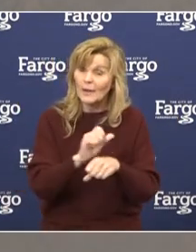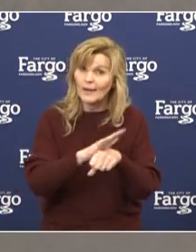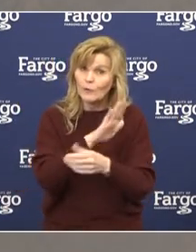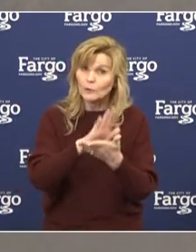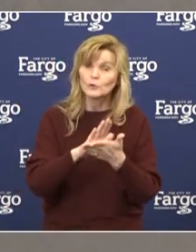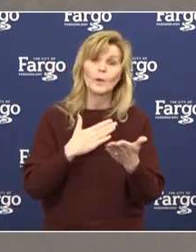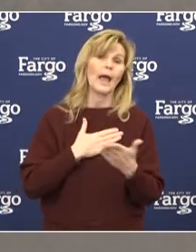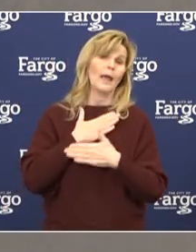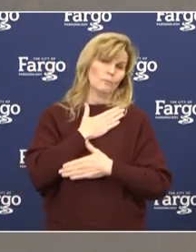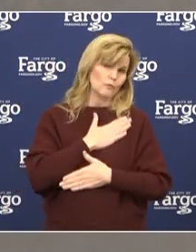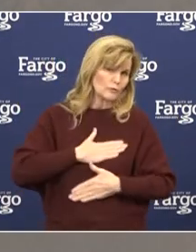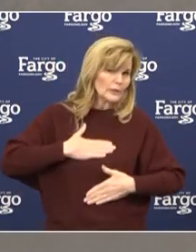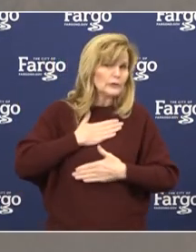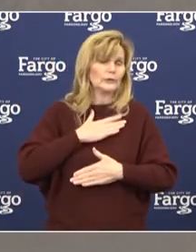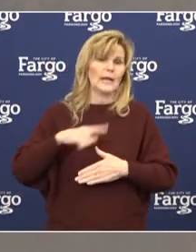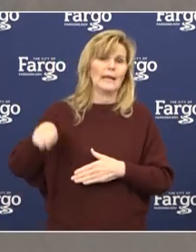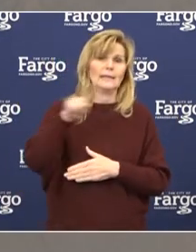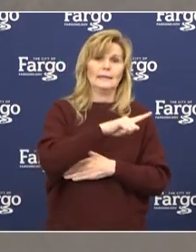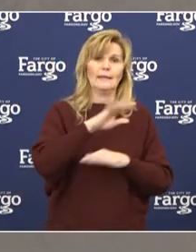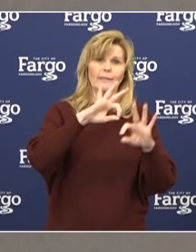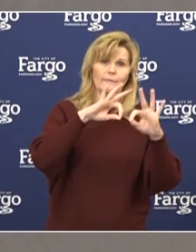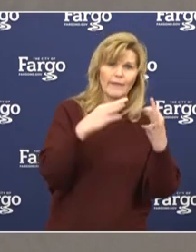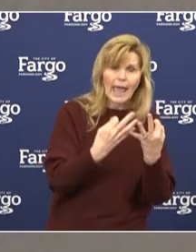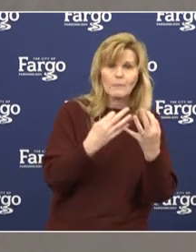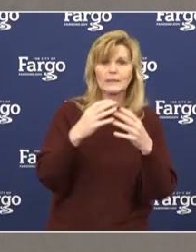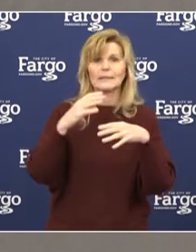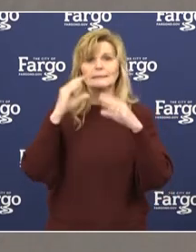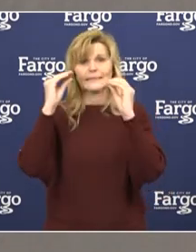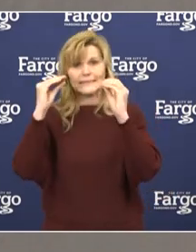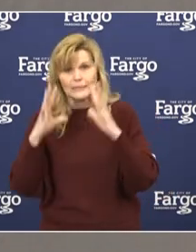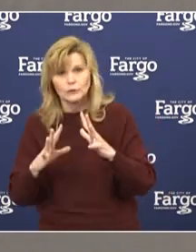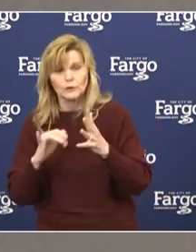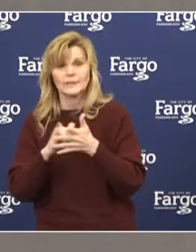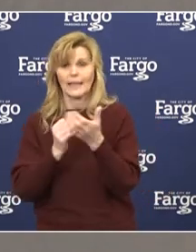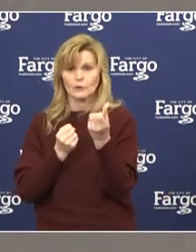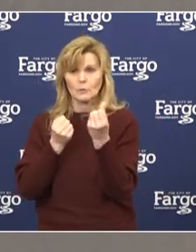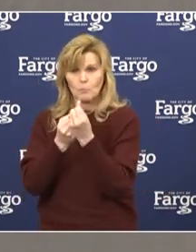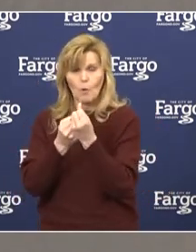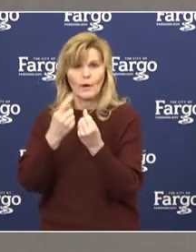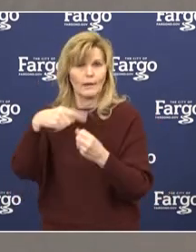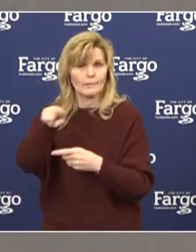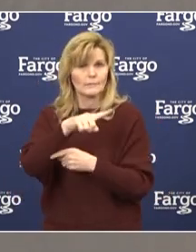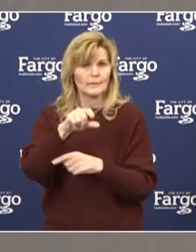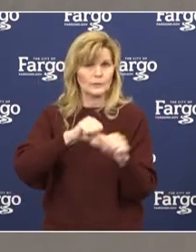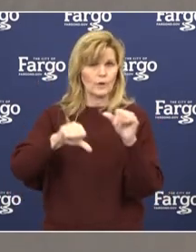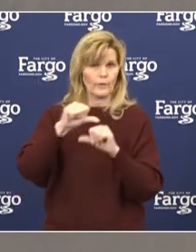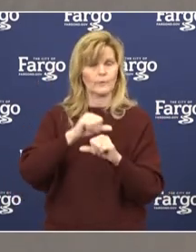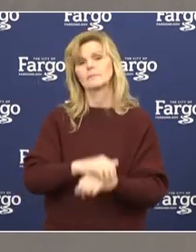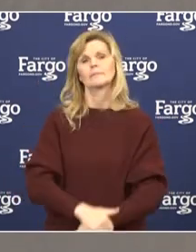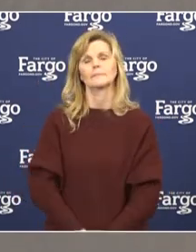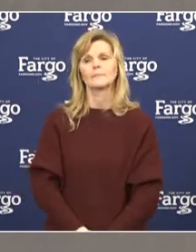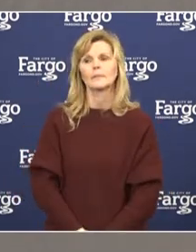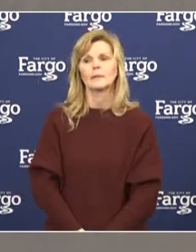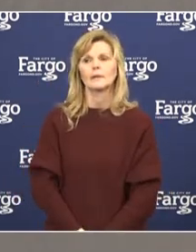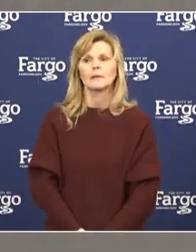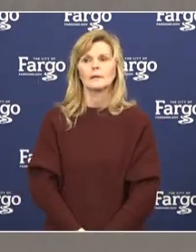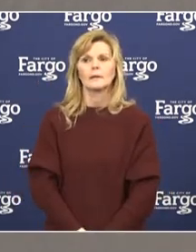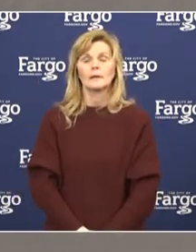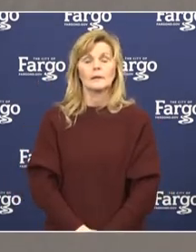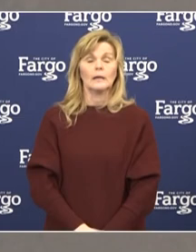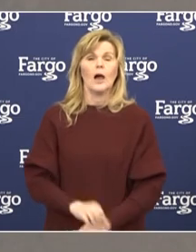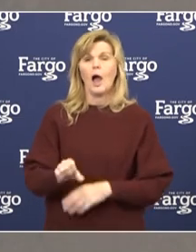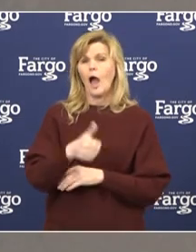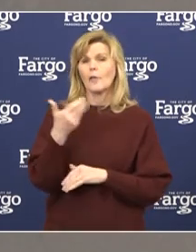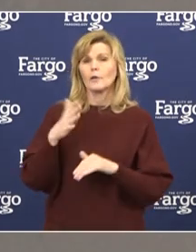appreciative for the families that have been supportive of our teachers for that effort. I think other than